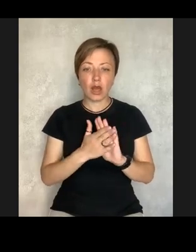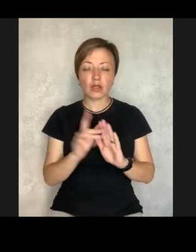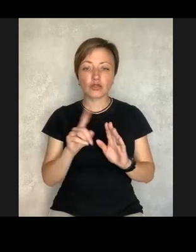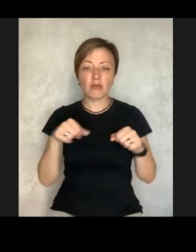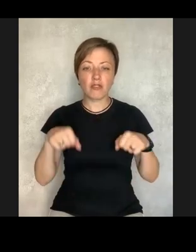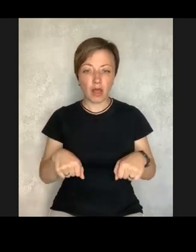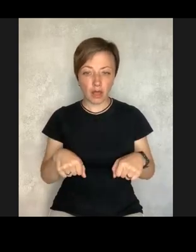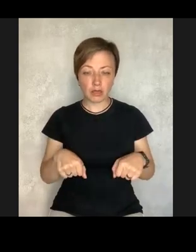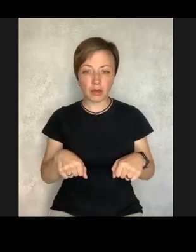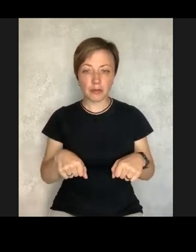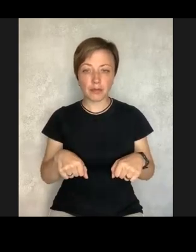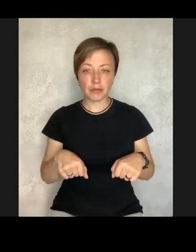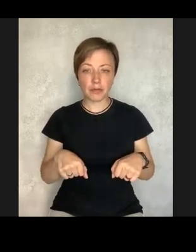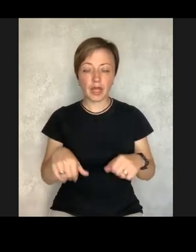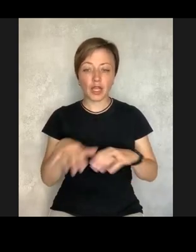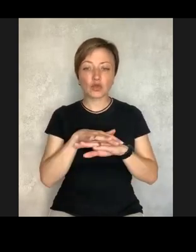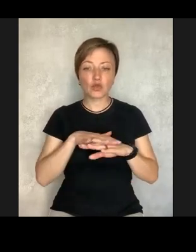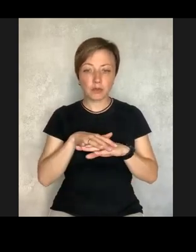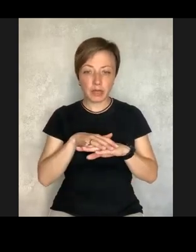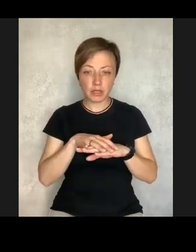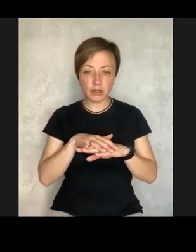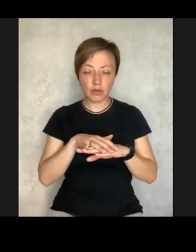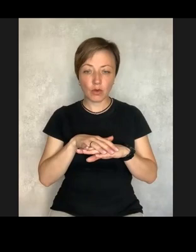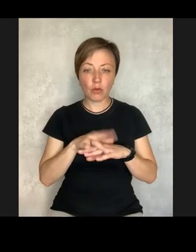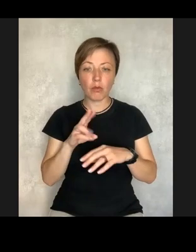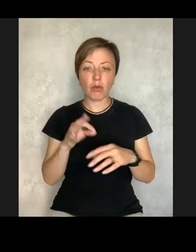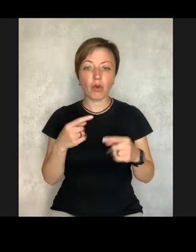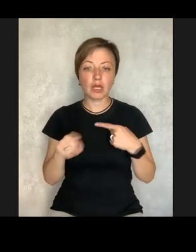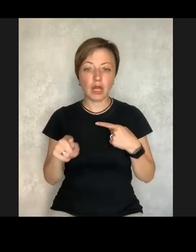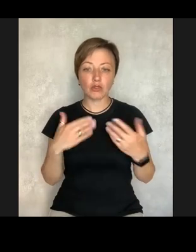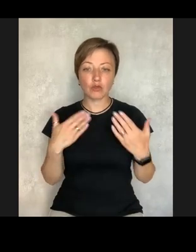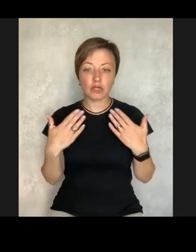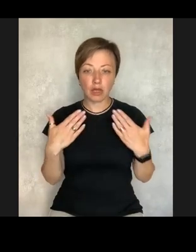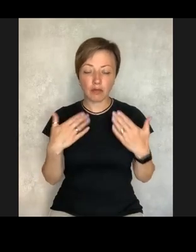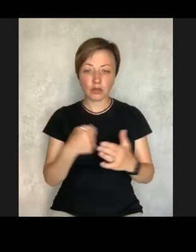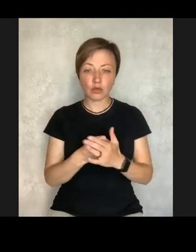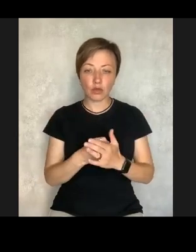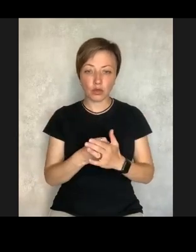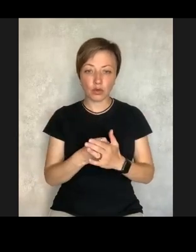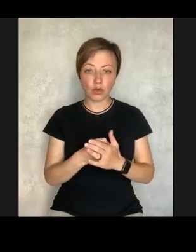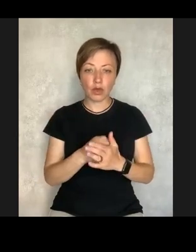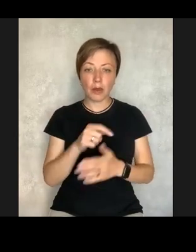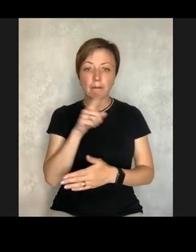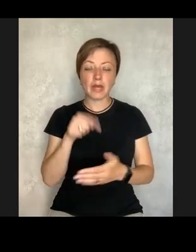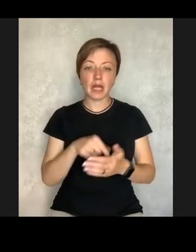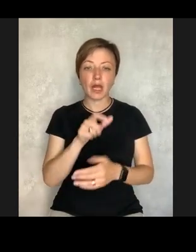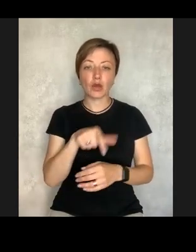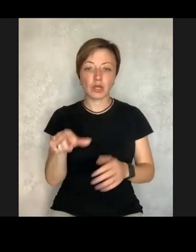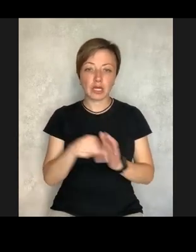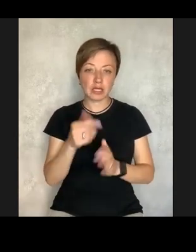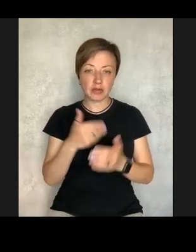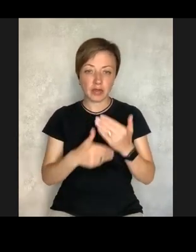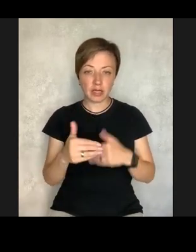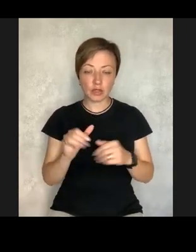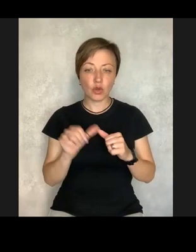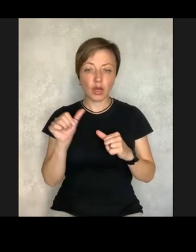situation after the war so that the government and society would have a different change, the attitude